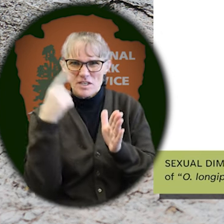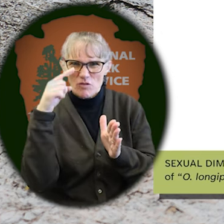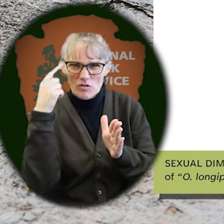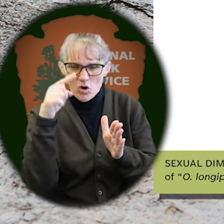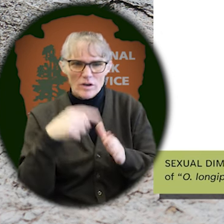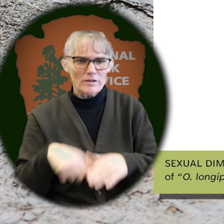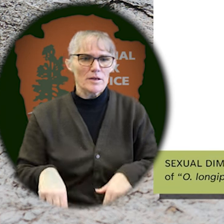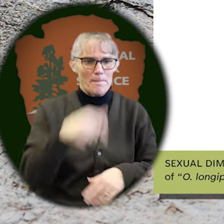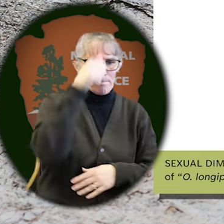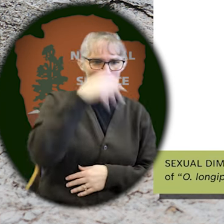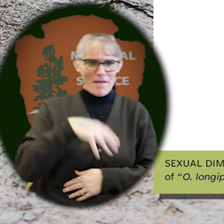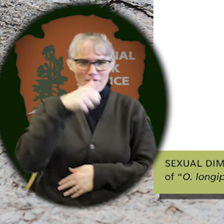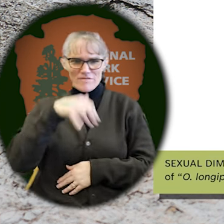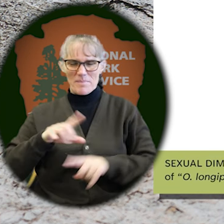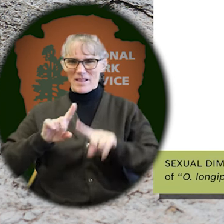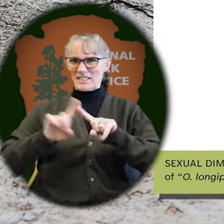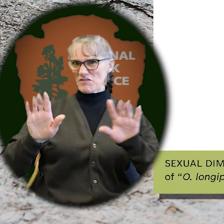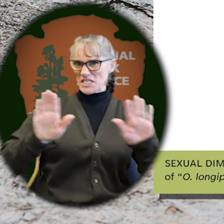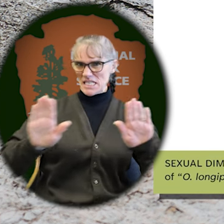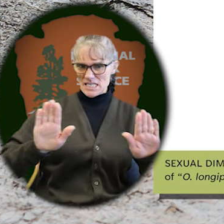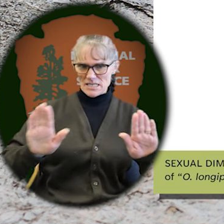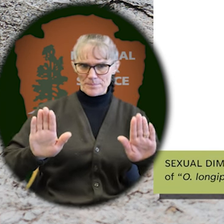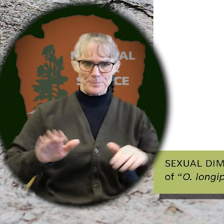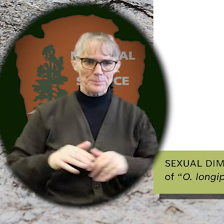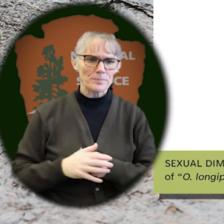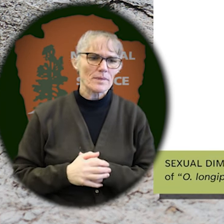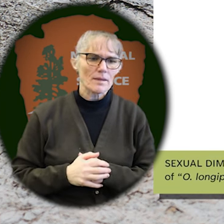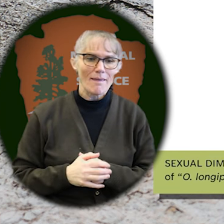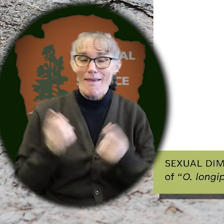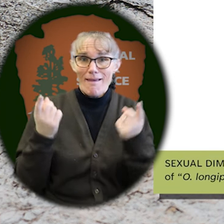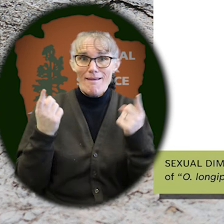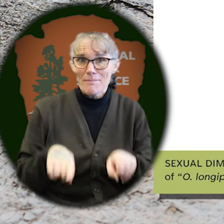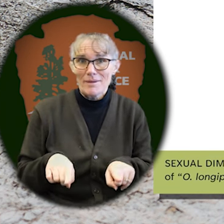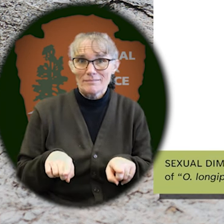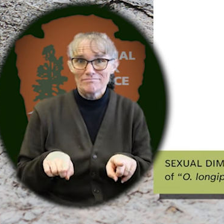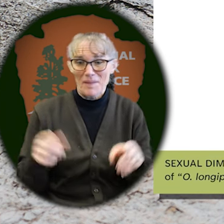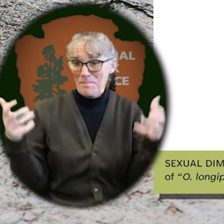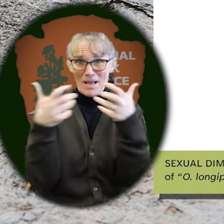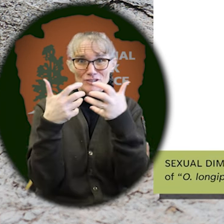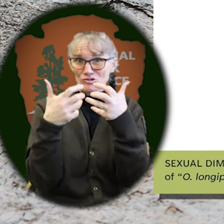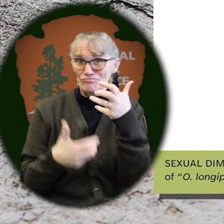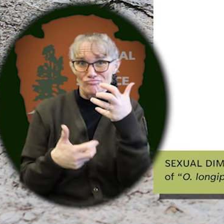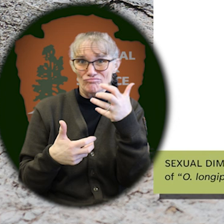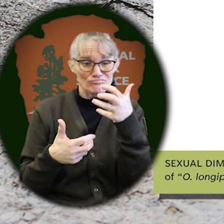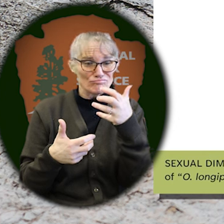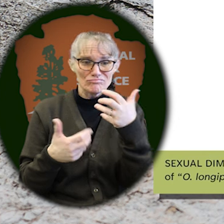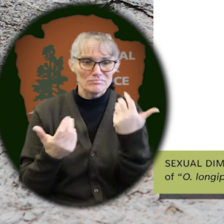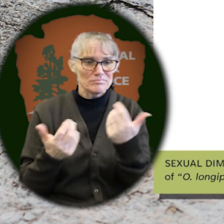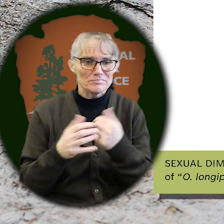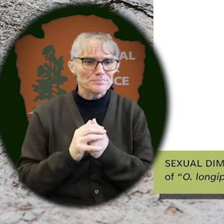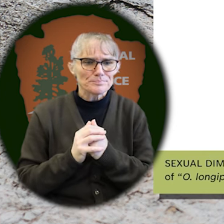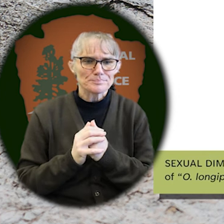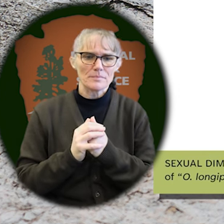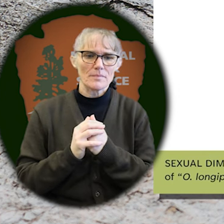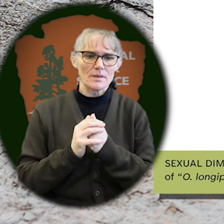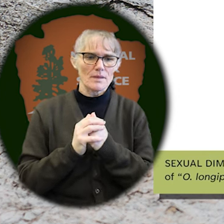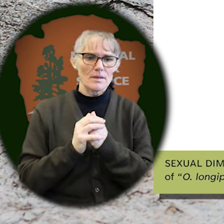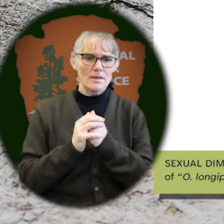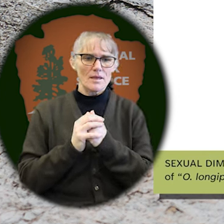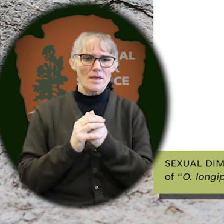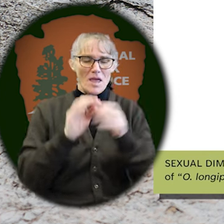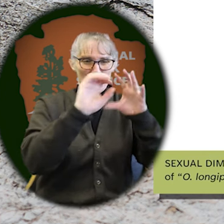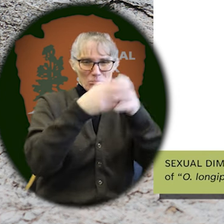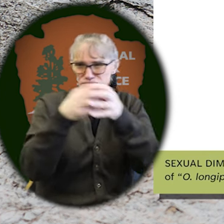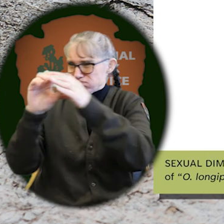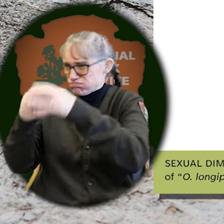they're male or female. And again, it's the same thing. There is no correlation. You